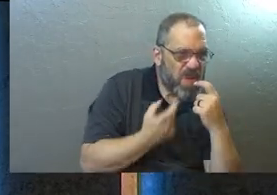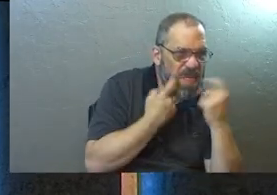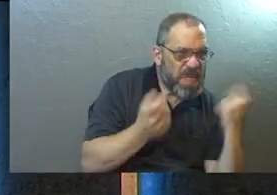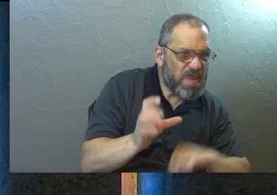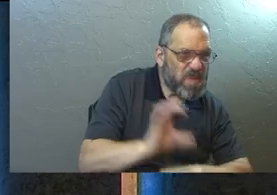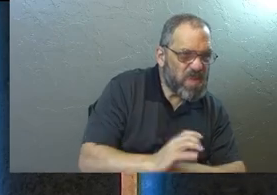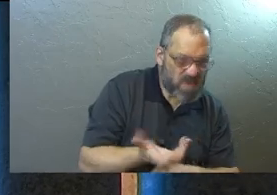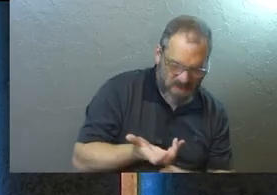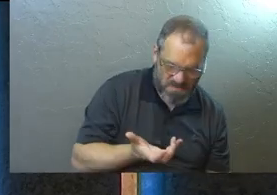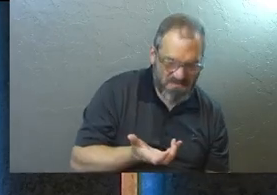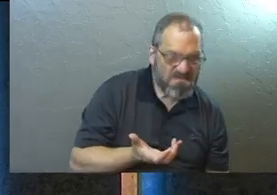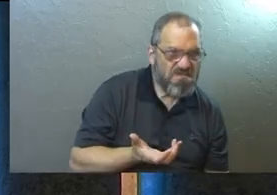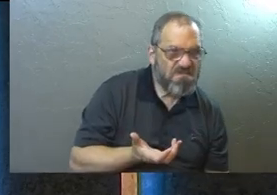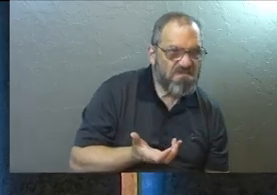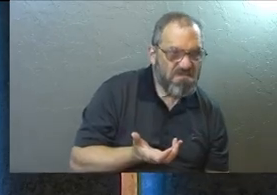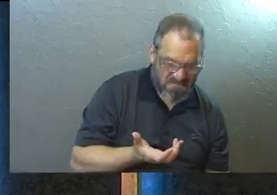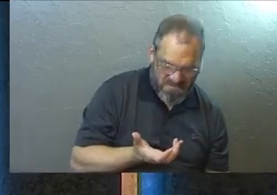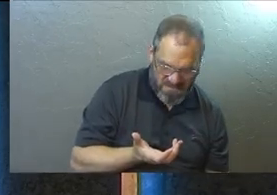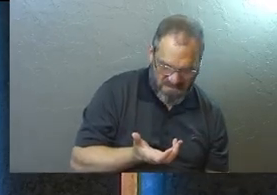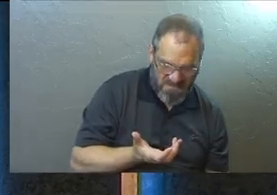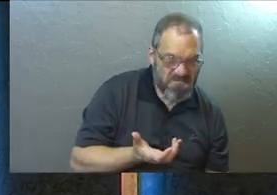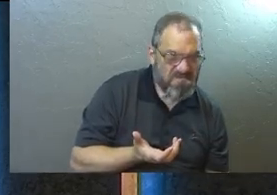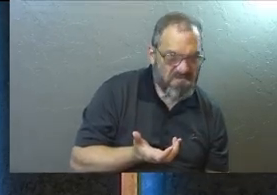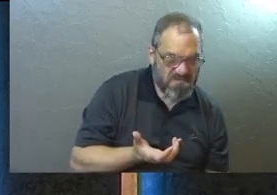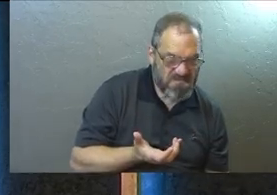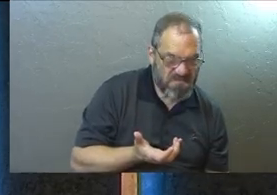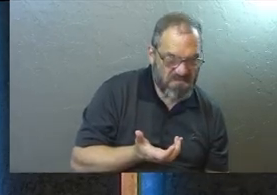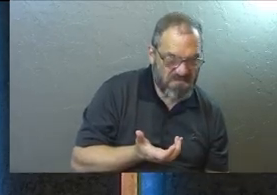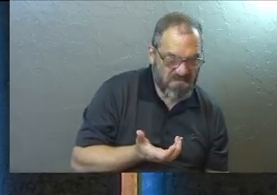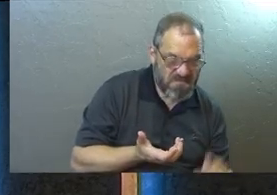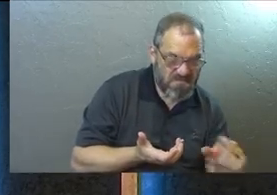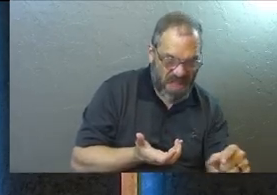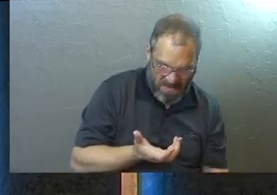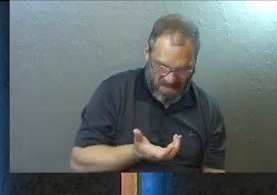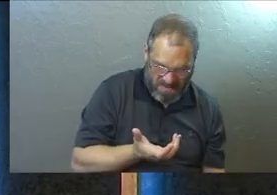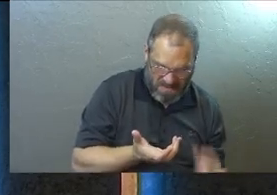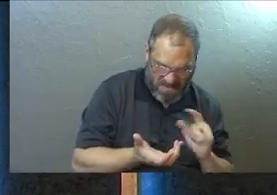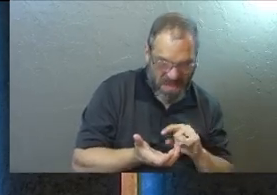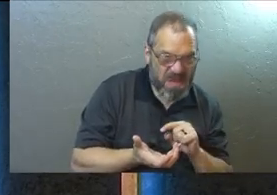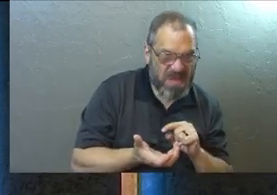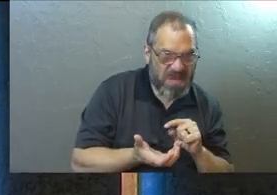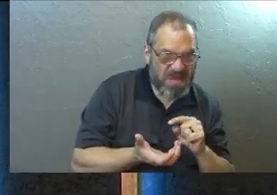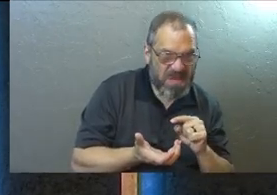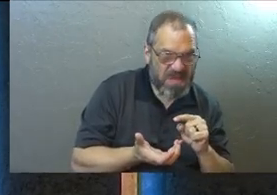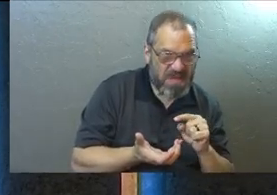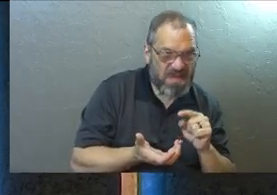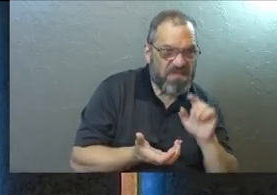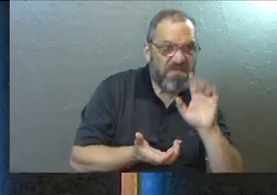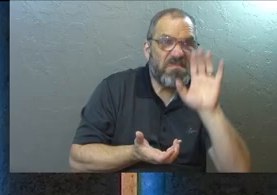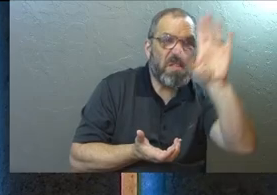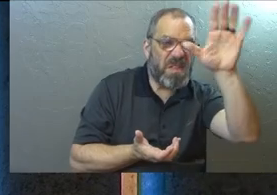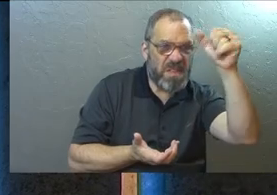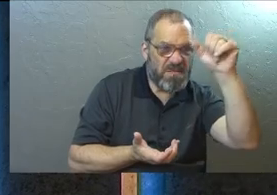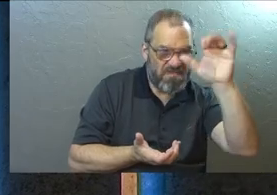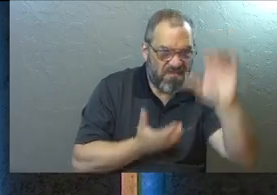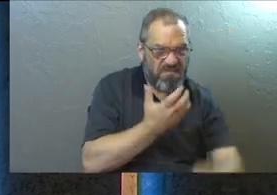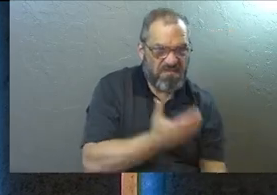in the church? And you've mixed the guilt of that with God's character.